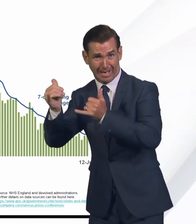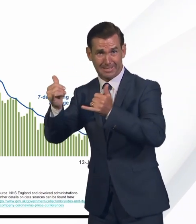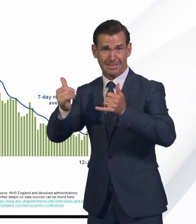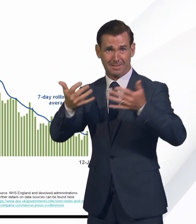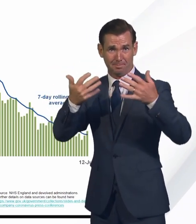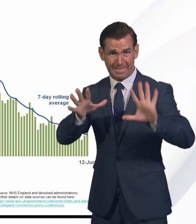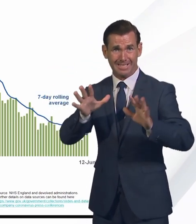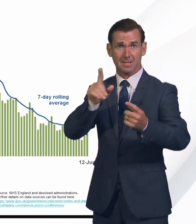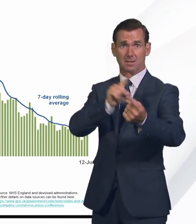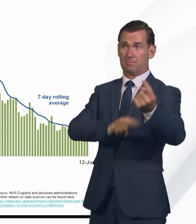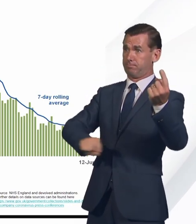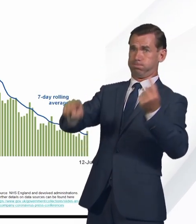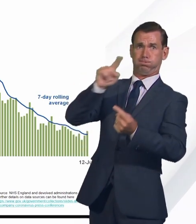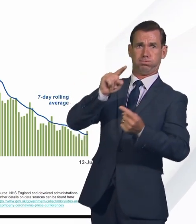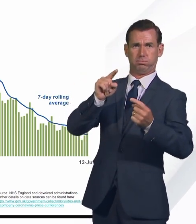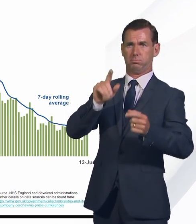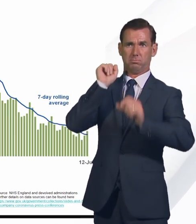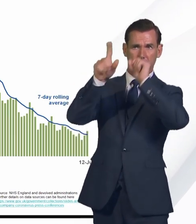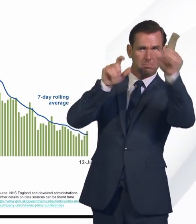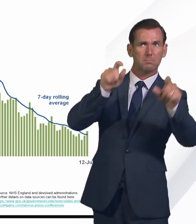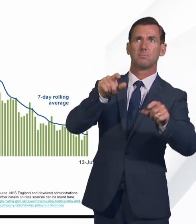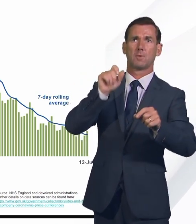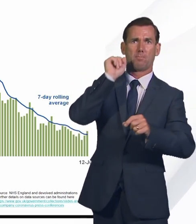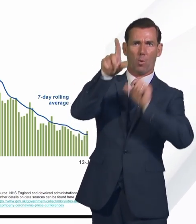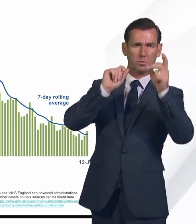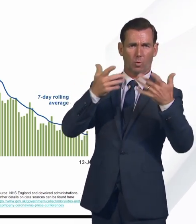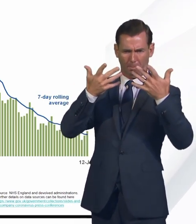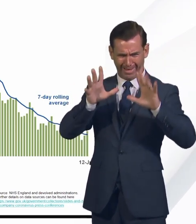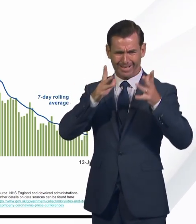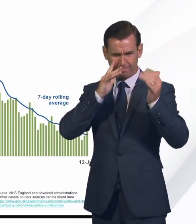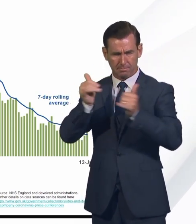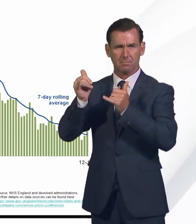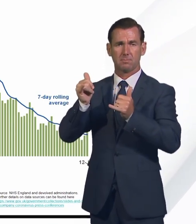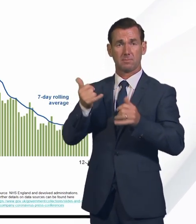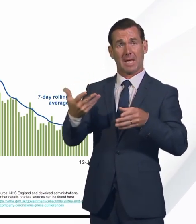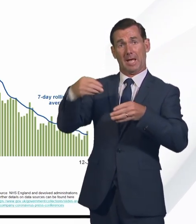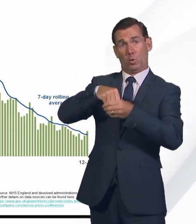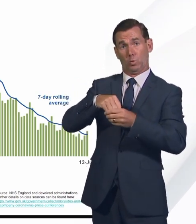have now been carried out or posted out in the UK. This includes